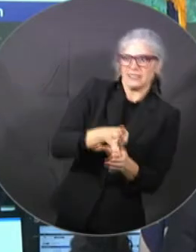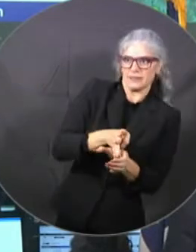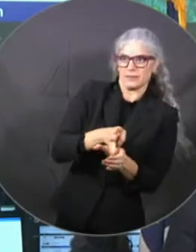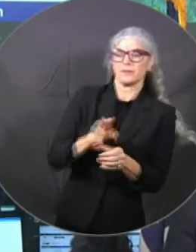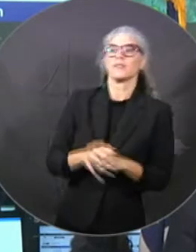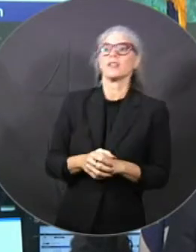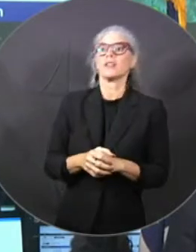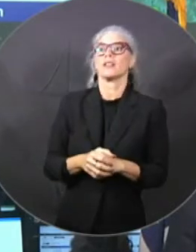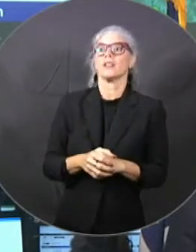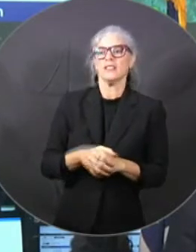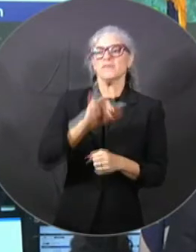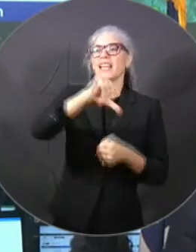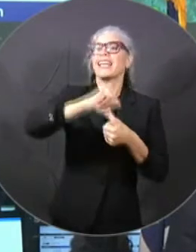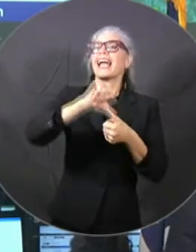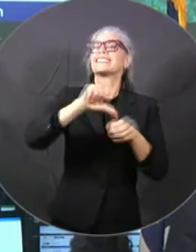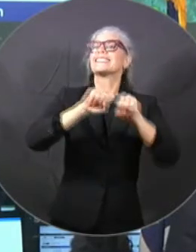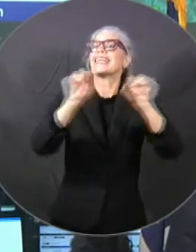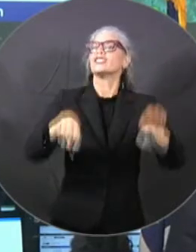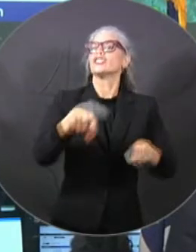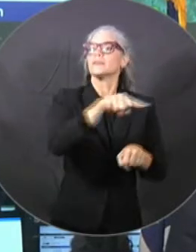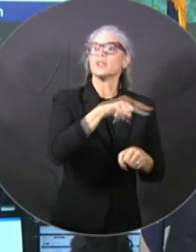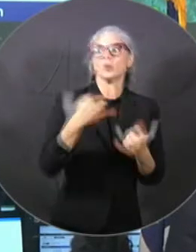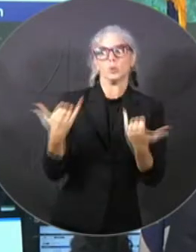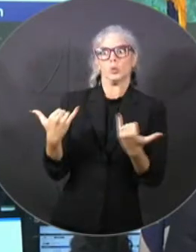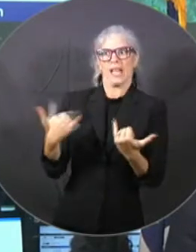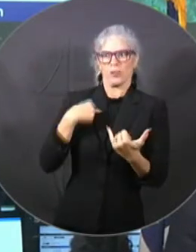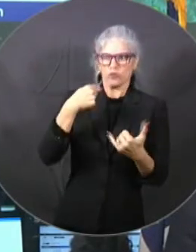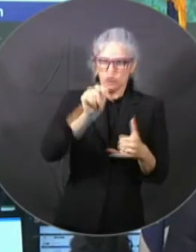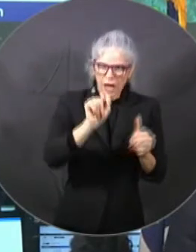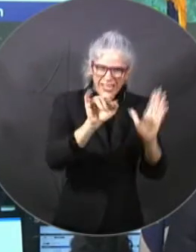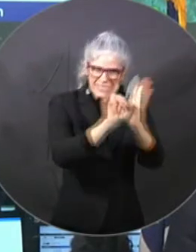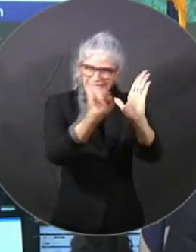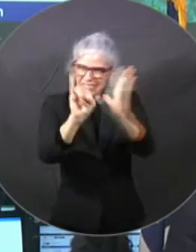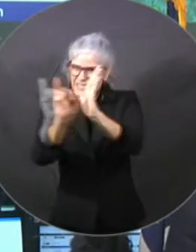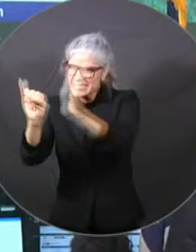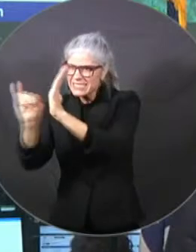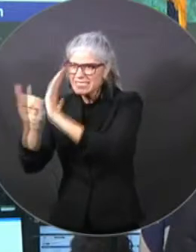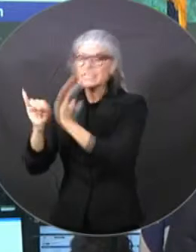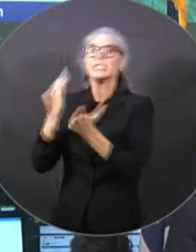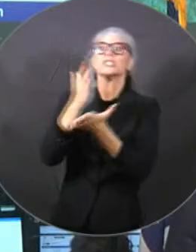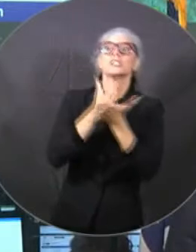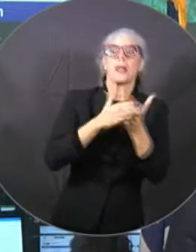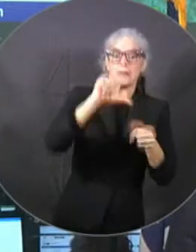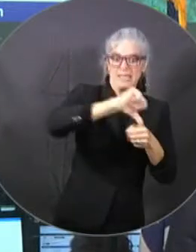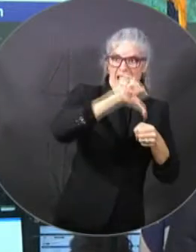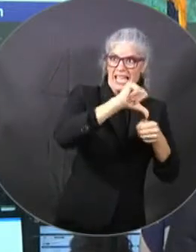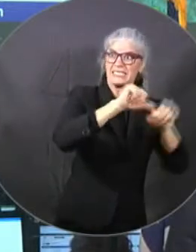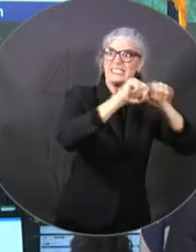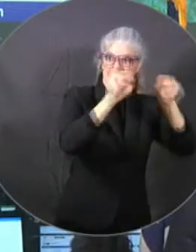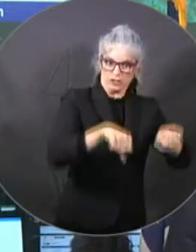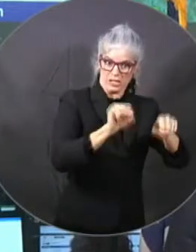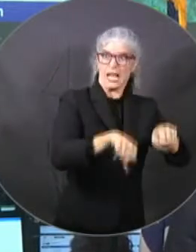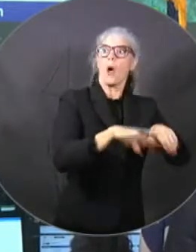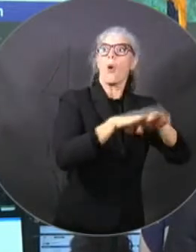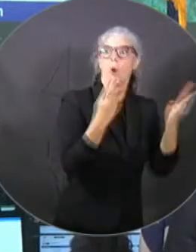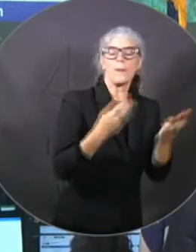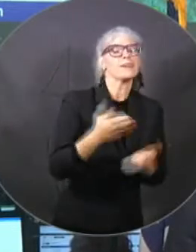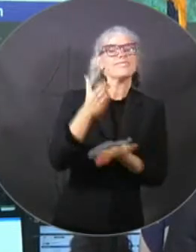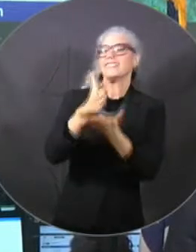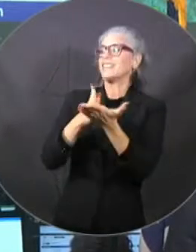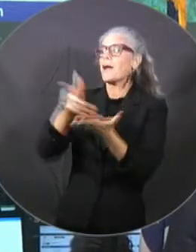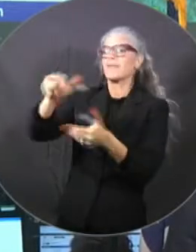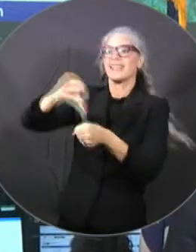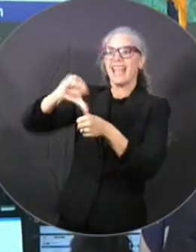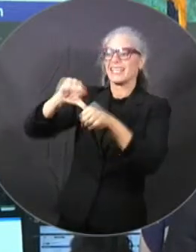identified which fuels which ones can open up, and we're going to work on that. Rick Kimsey and his team at the Consumer